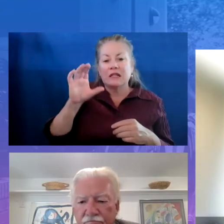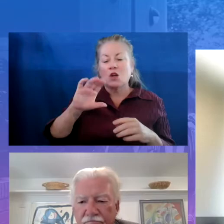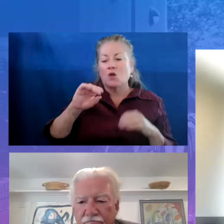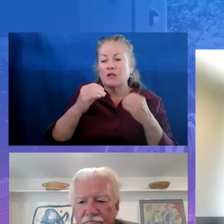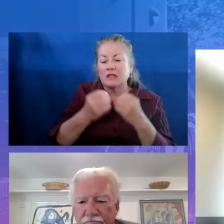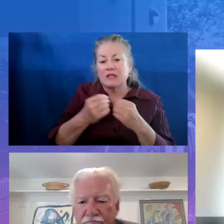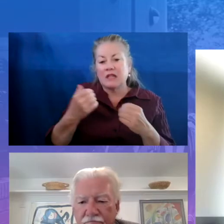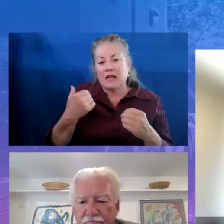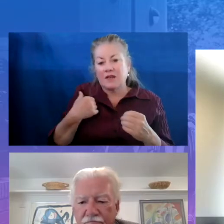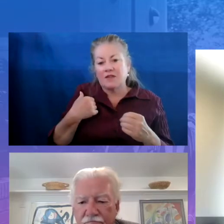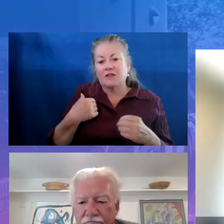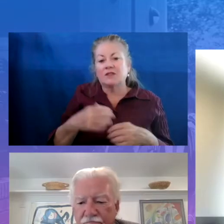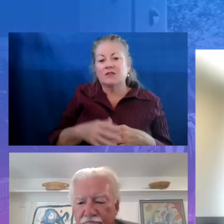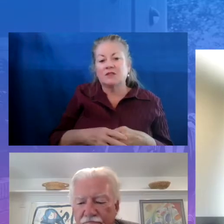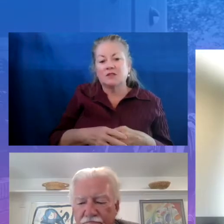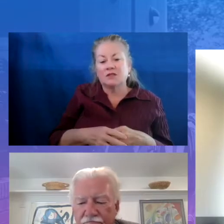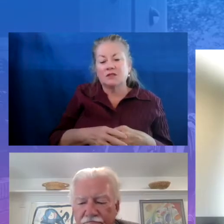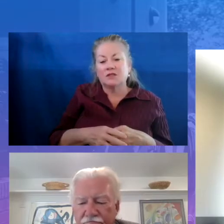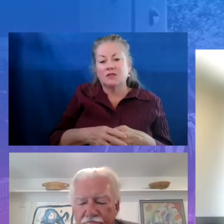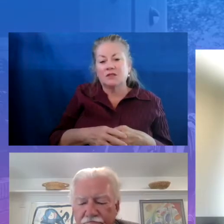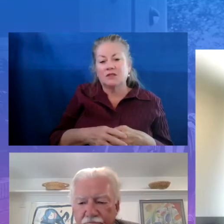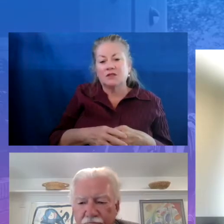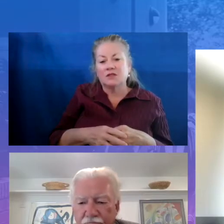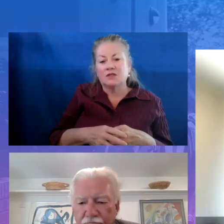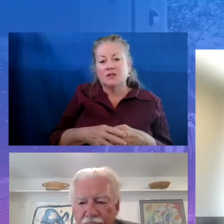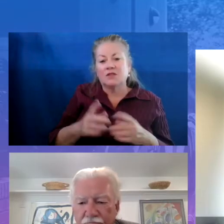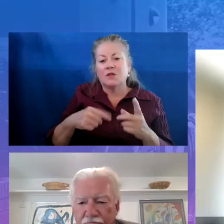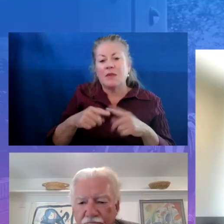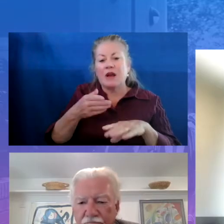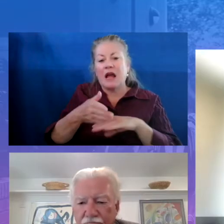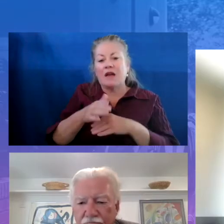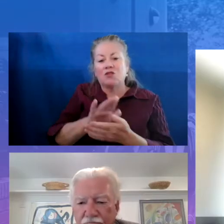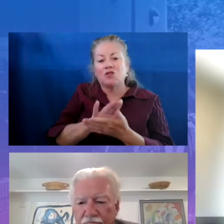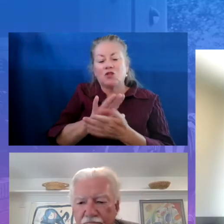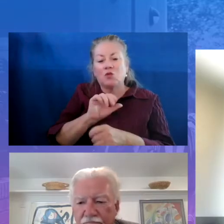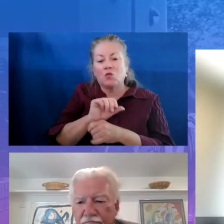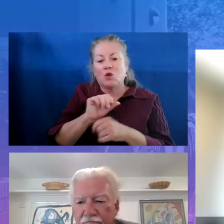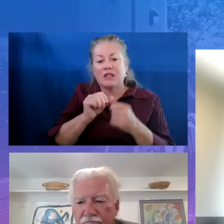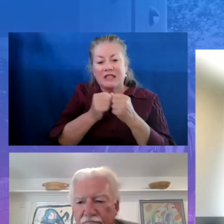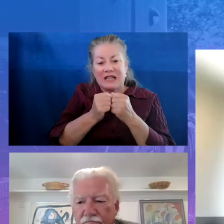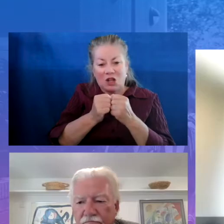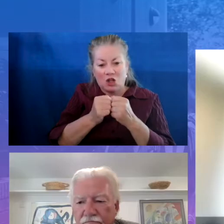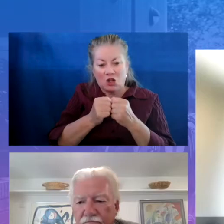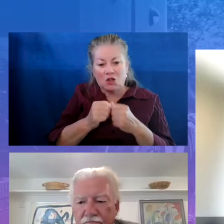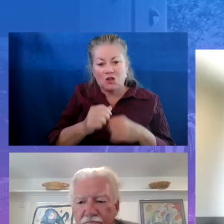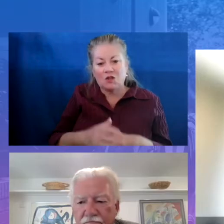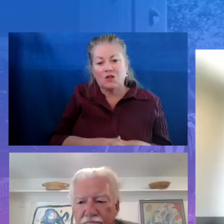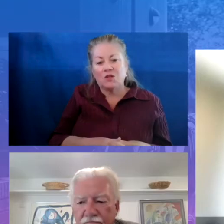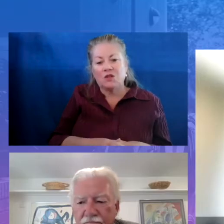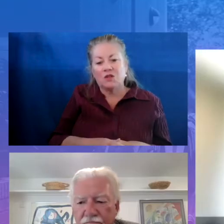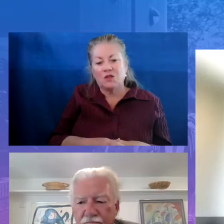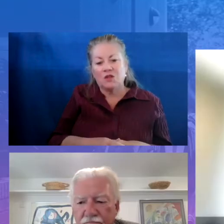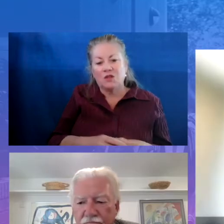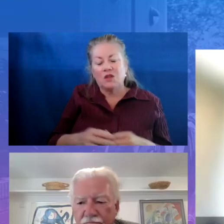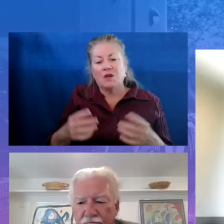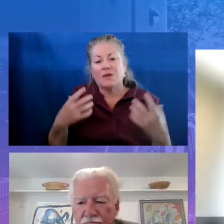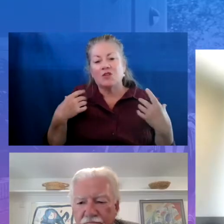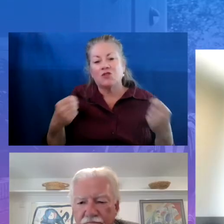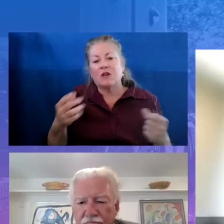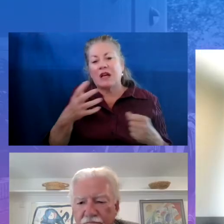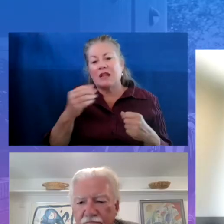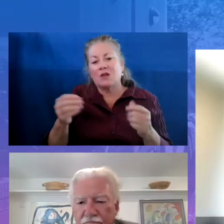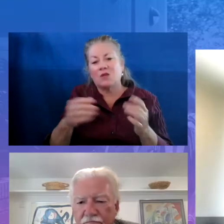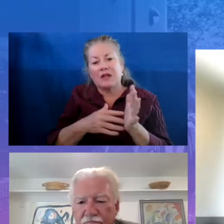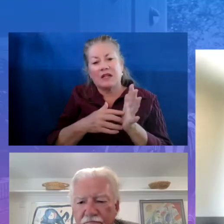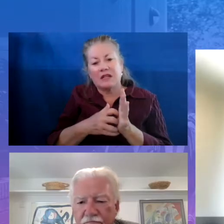after school, then what else do you do? Work together by looking at each other's strengths and your weaknesses. We can't be all things for